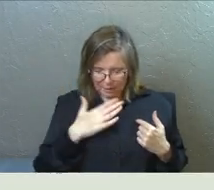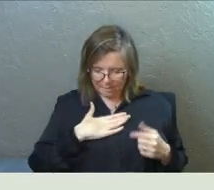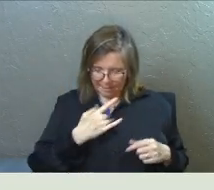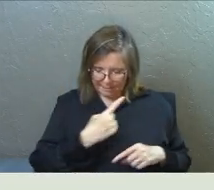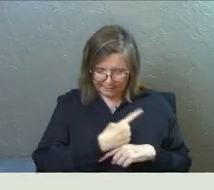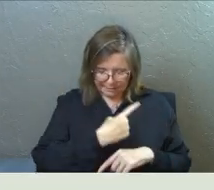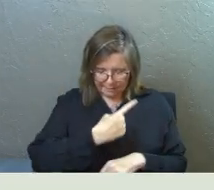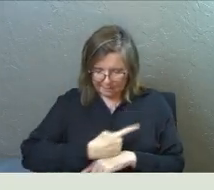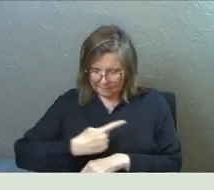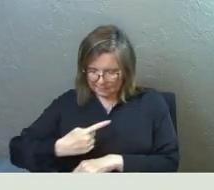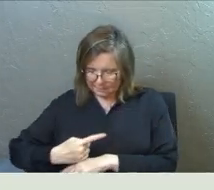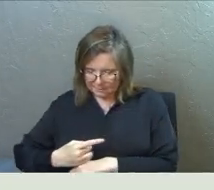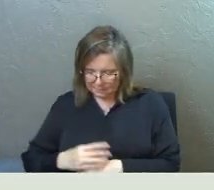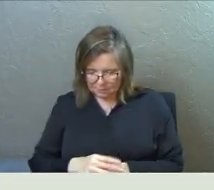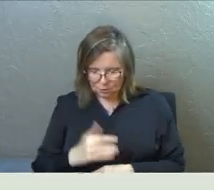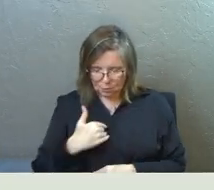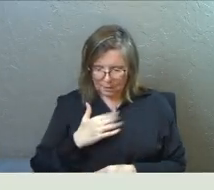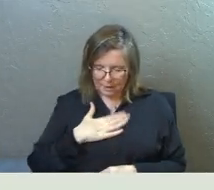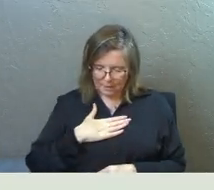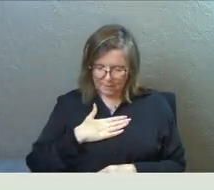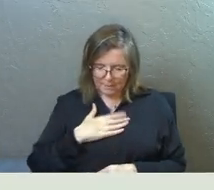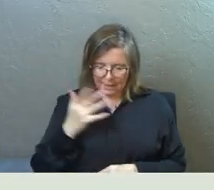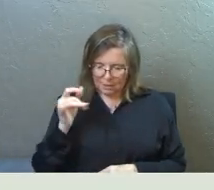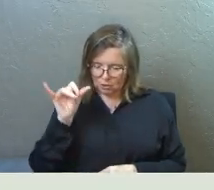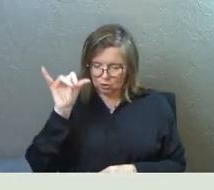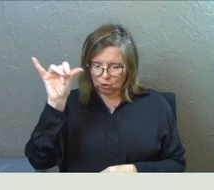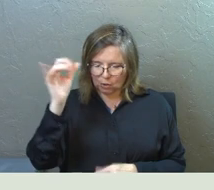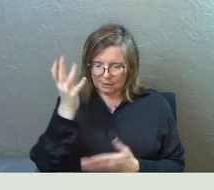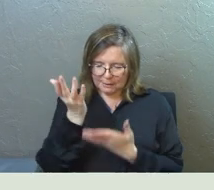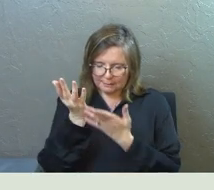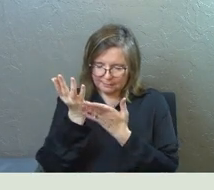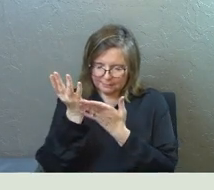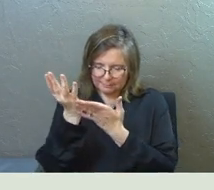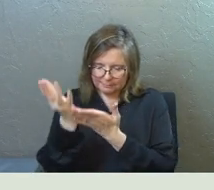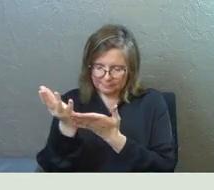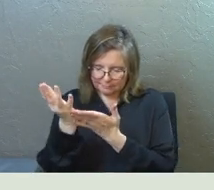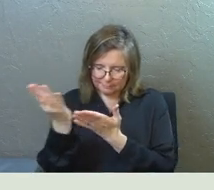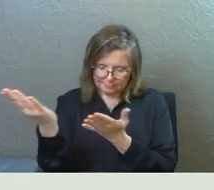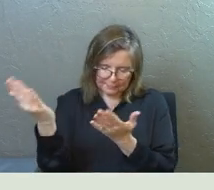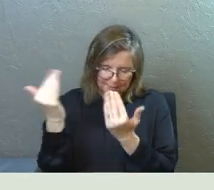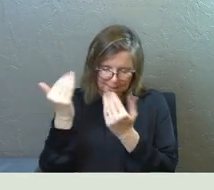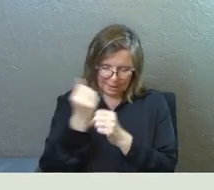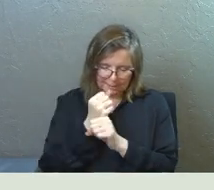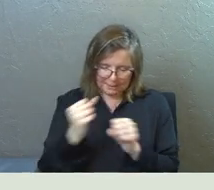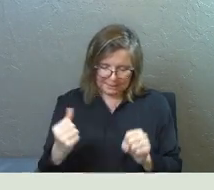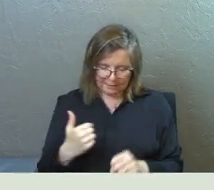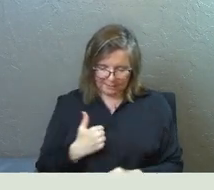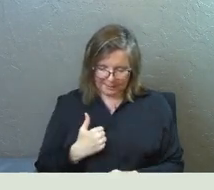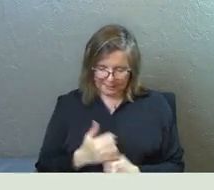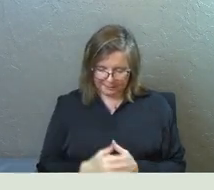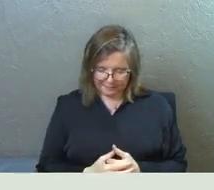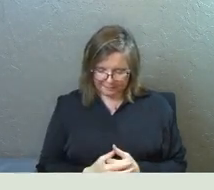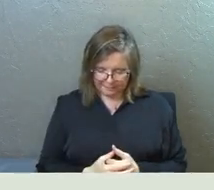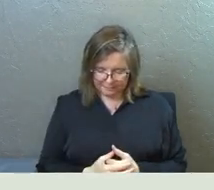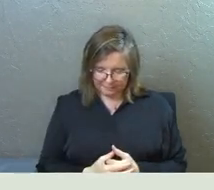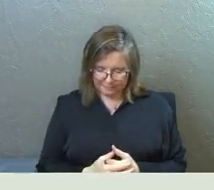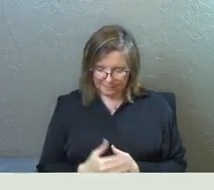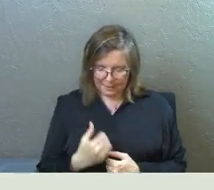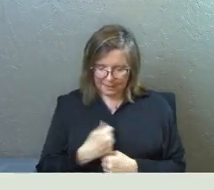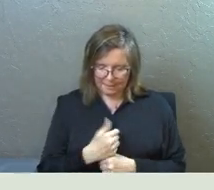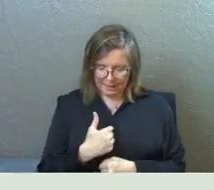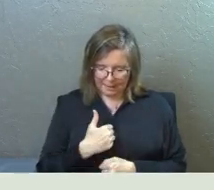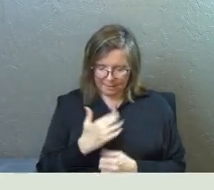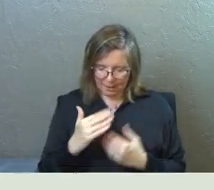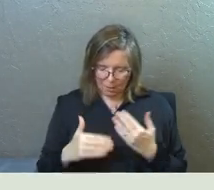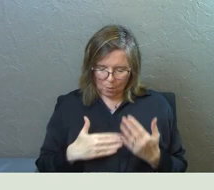my days. You have my eternity. Come and save me. Make